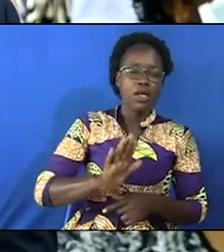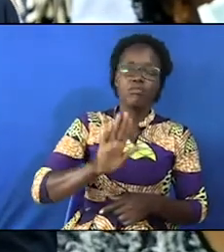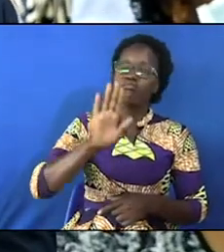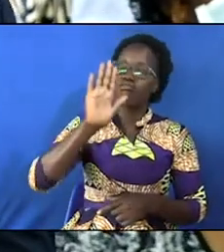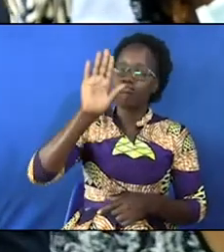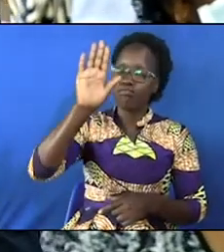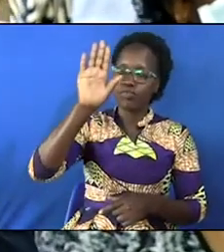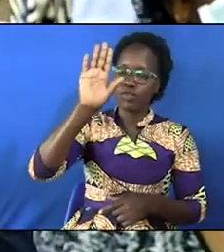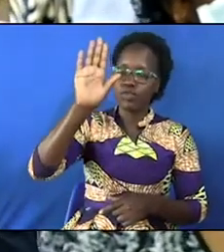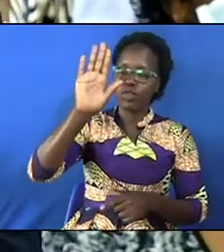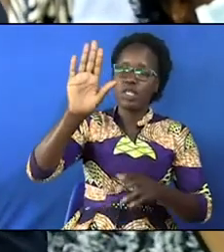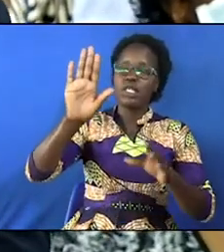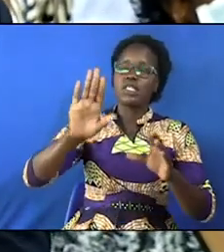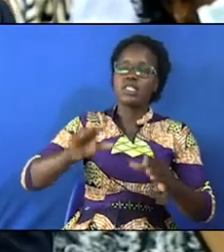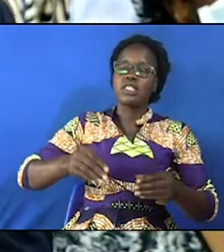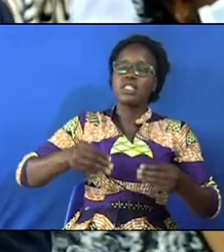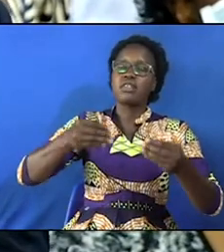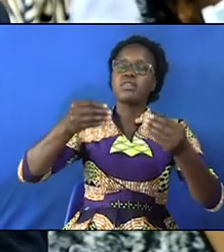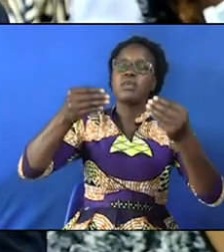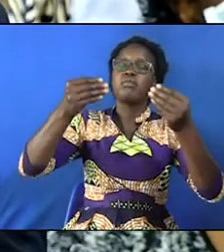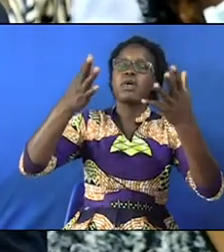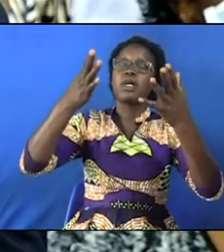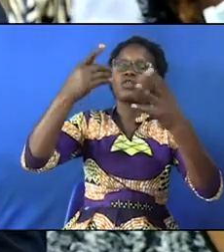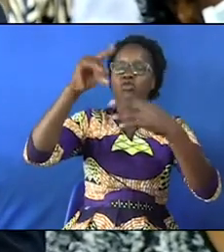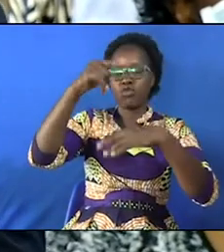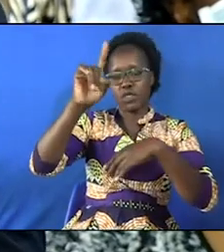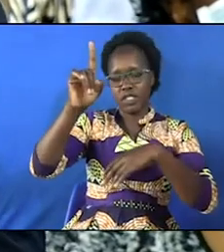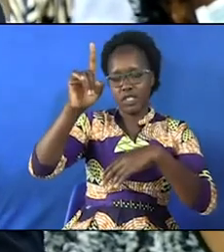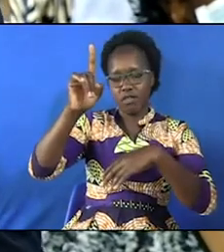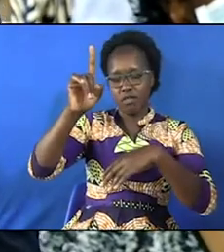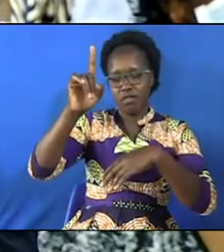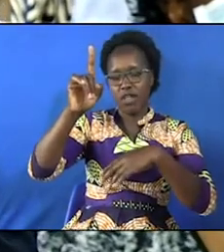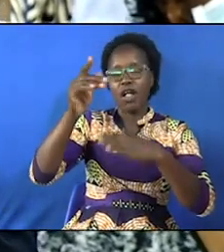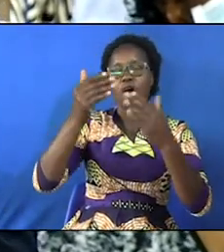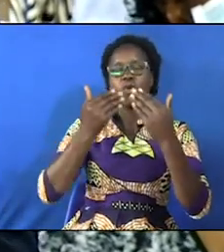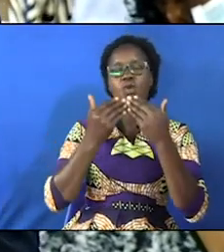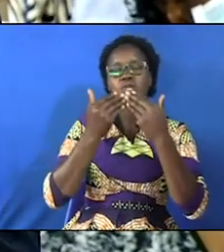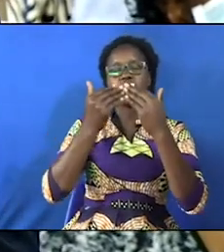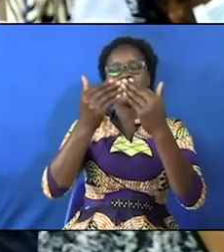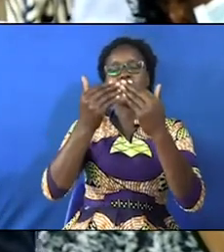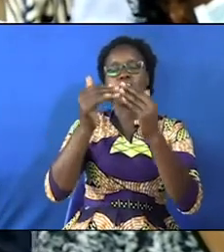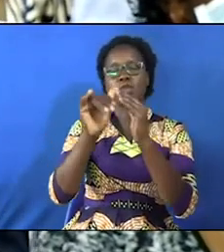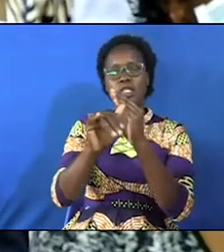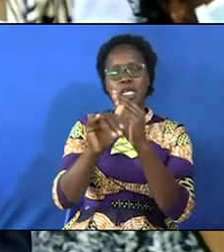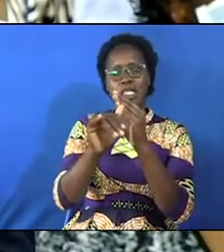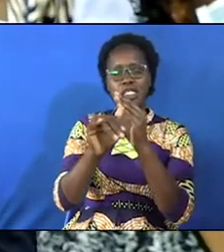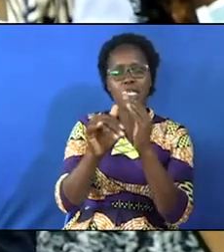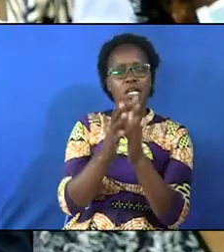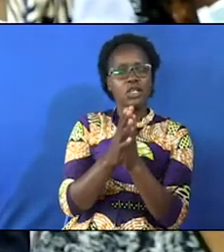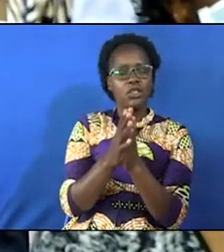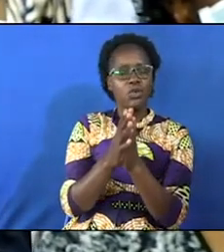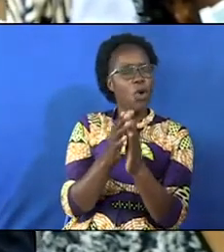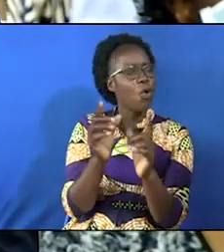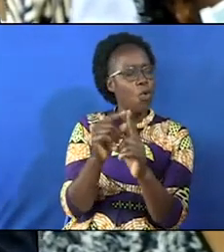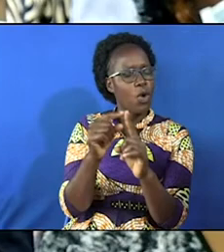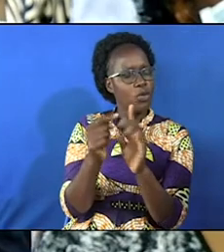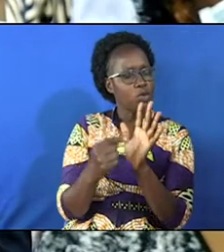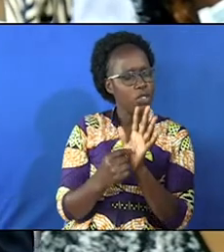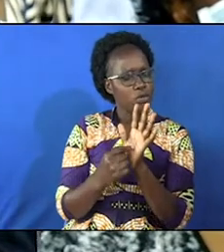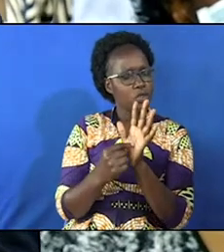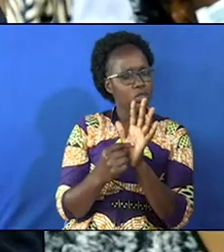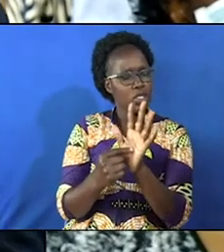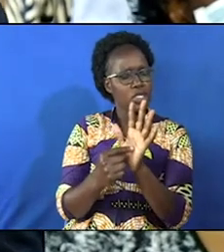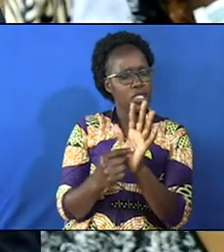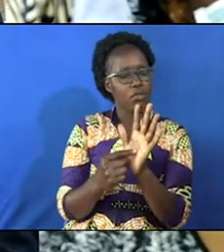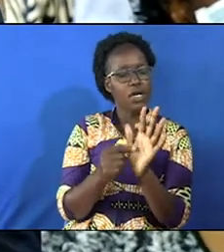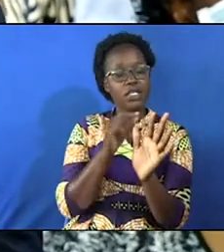receive them back to yourself we thank you that your word was demonstrated by your son